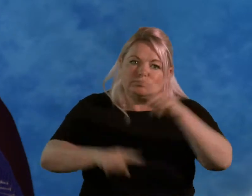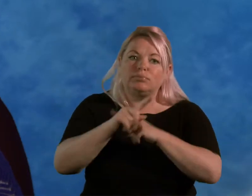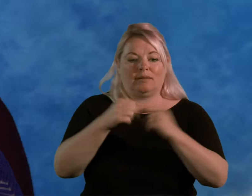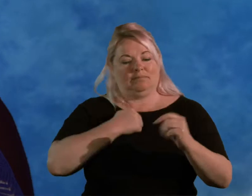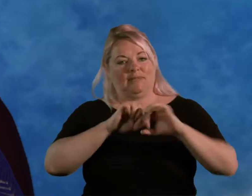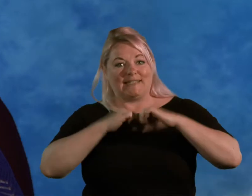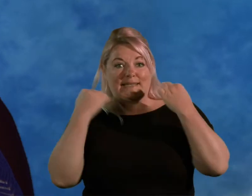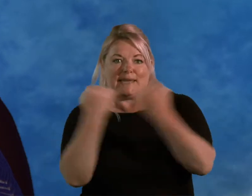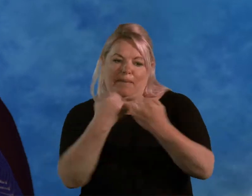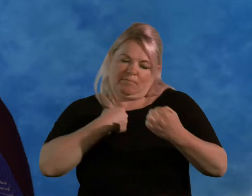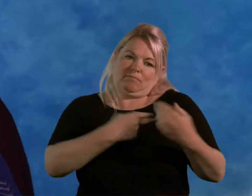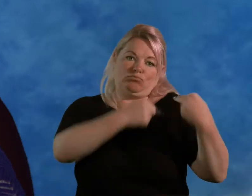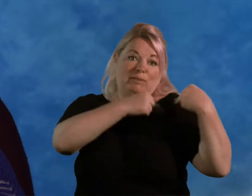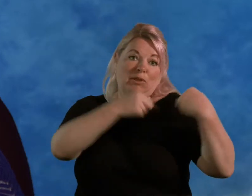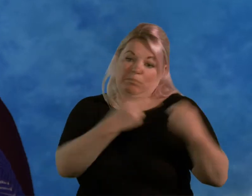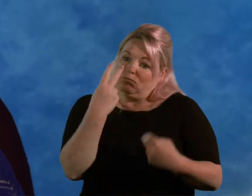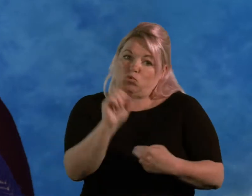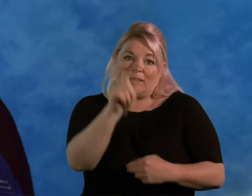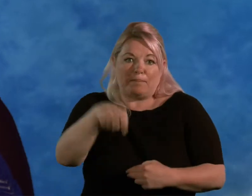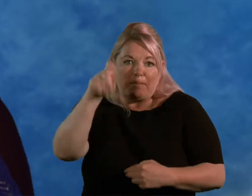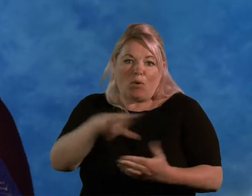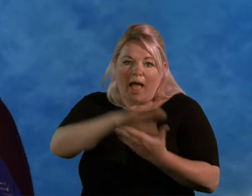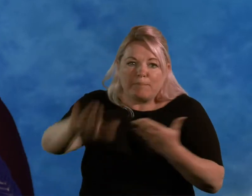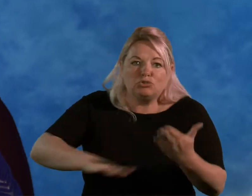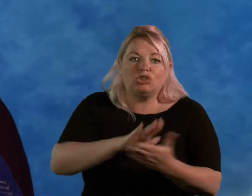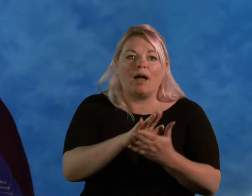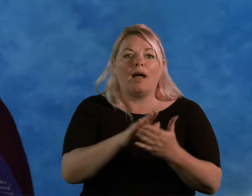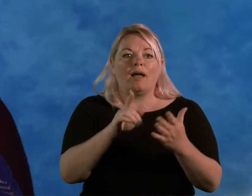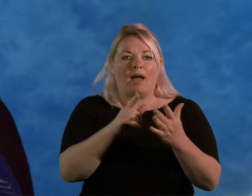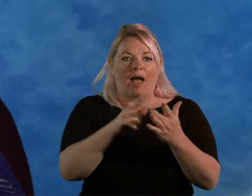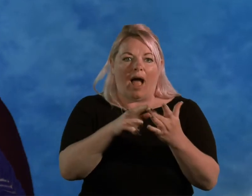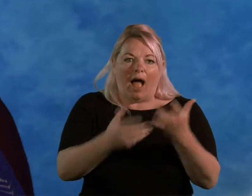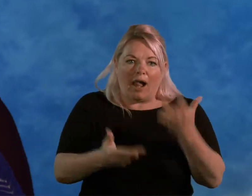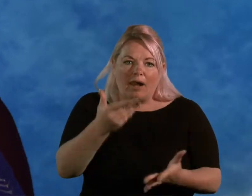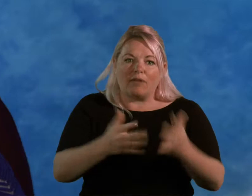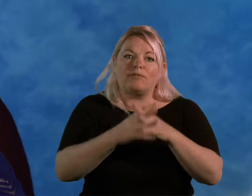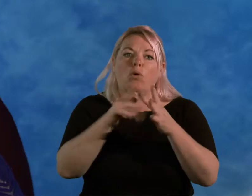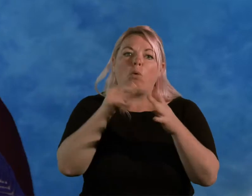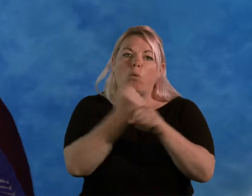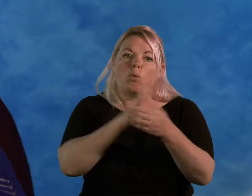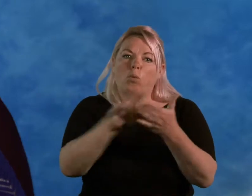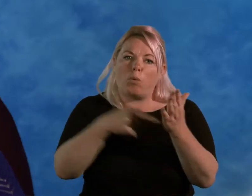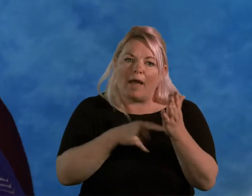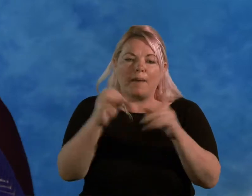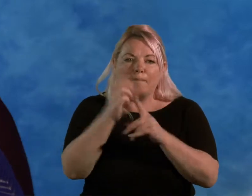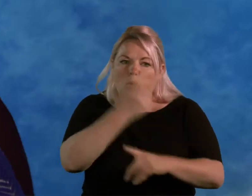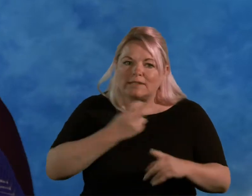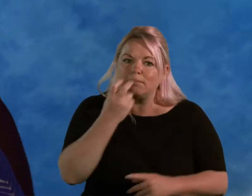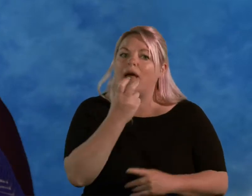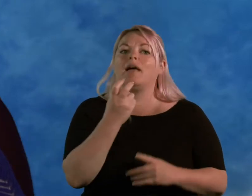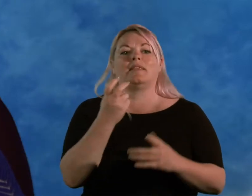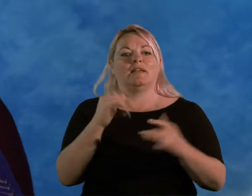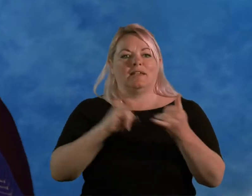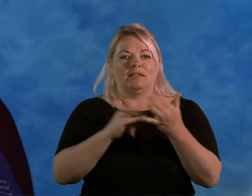a team at the moment of about 20 people across Hampshire, Isle of Wight, Portsmouth, Surrey and Sluticks. So I've got a large